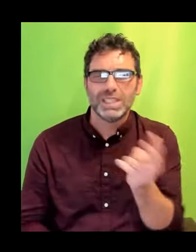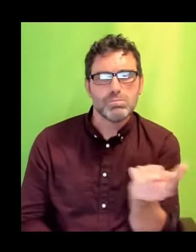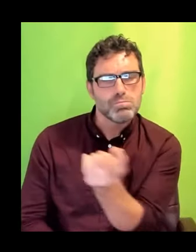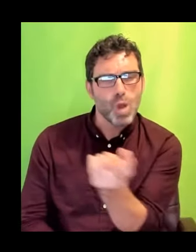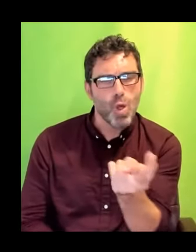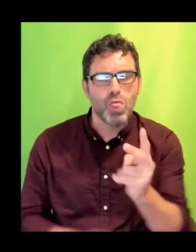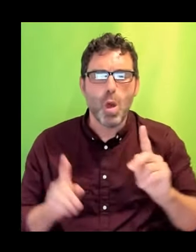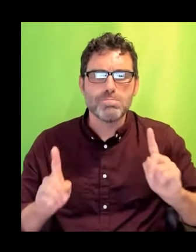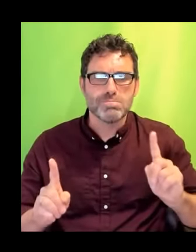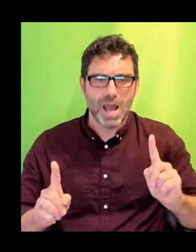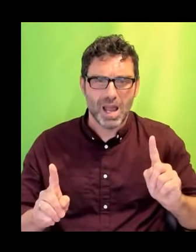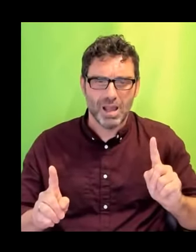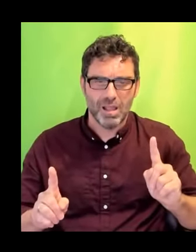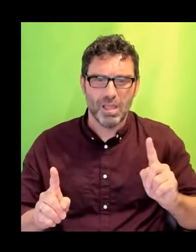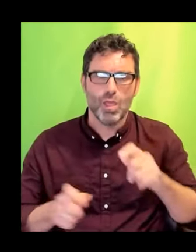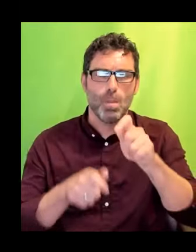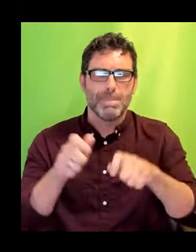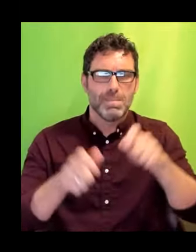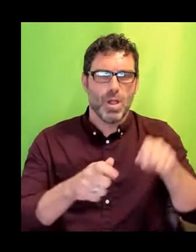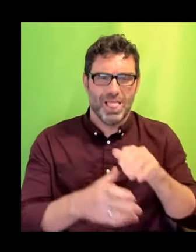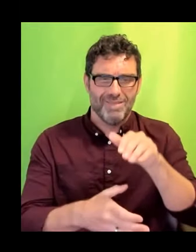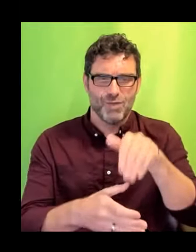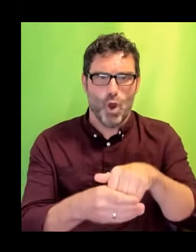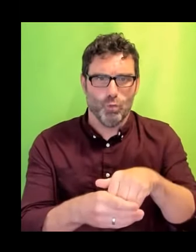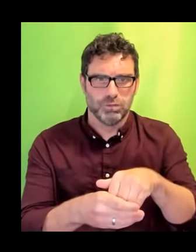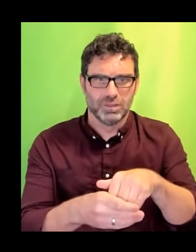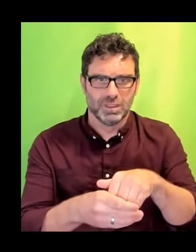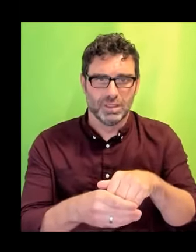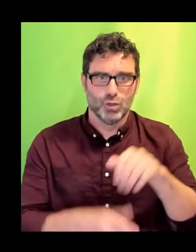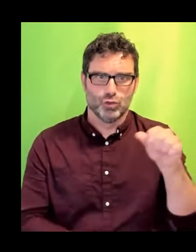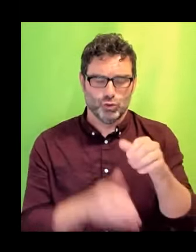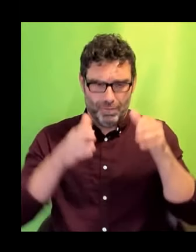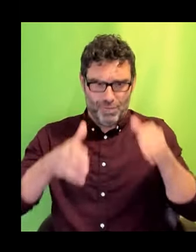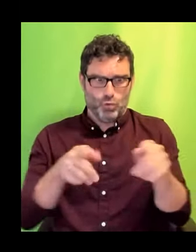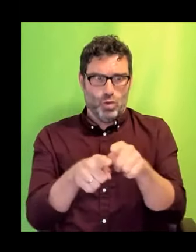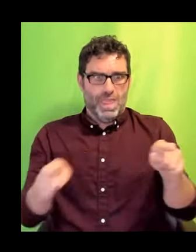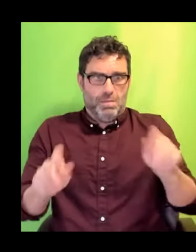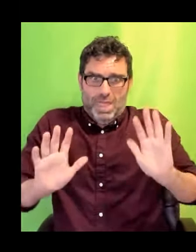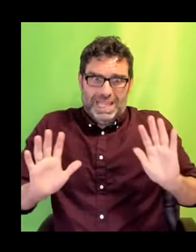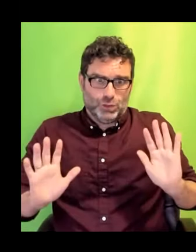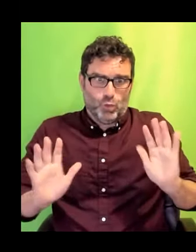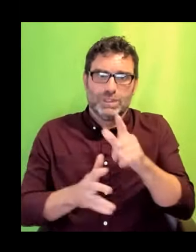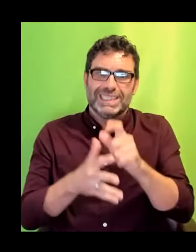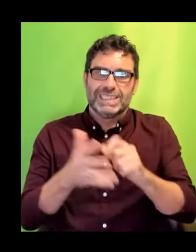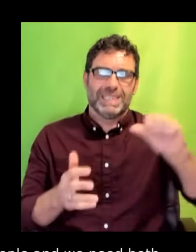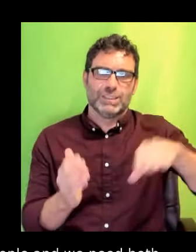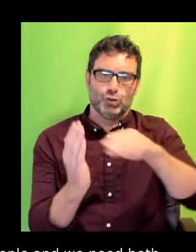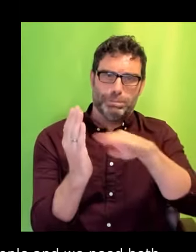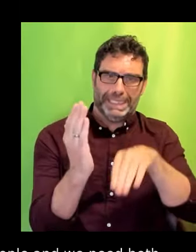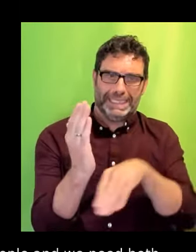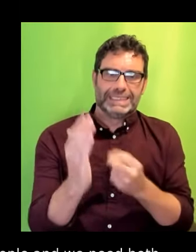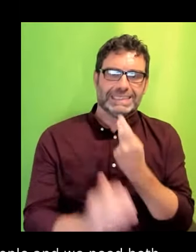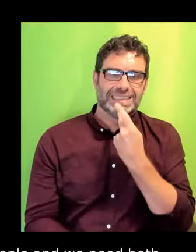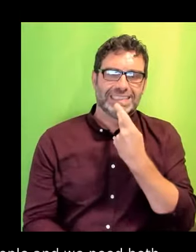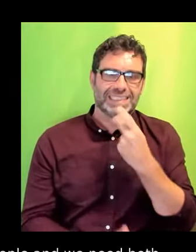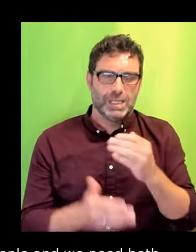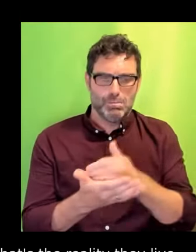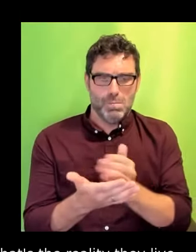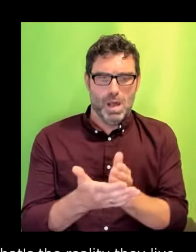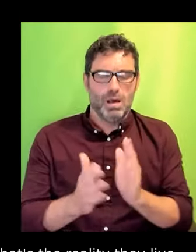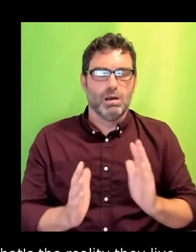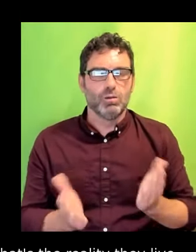first and disabled second because that's the reality they live in. Because here's the thing, disability is a diversity.